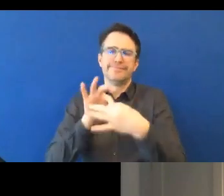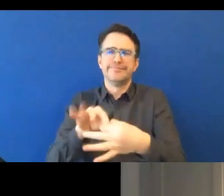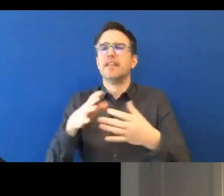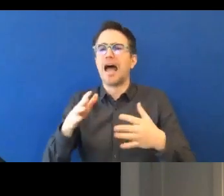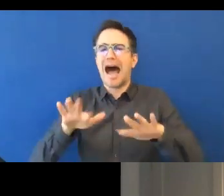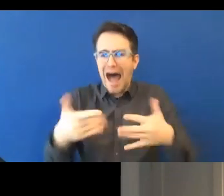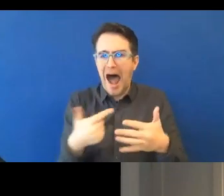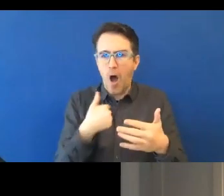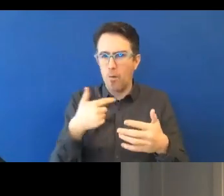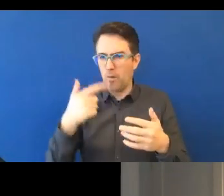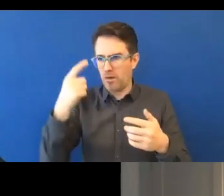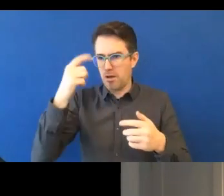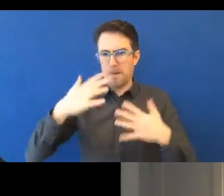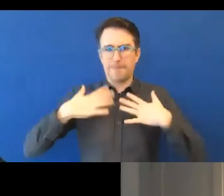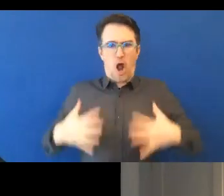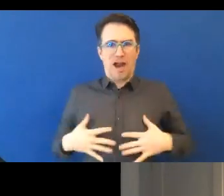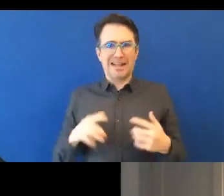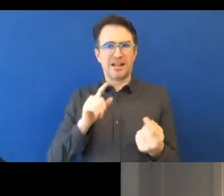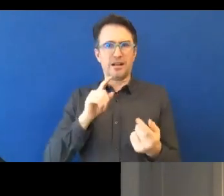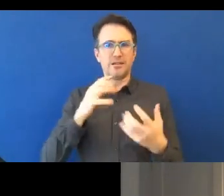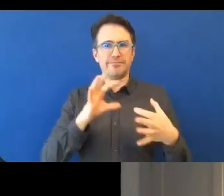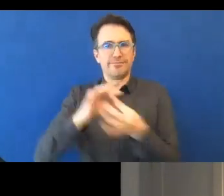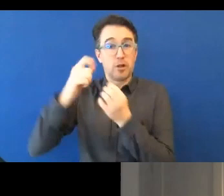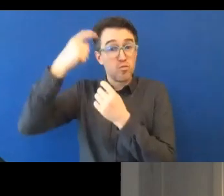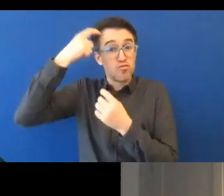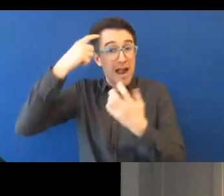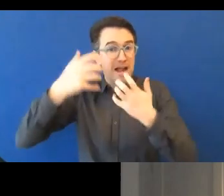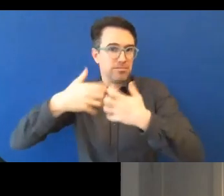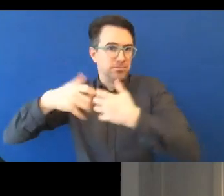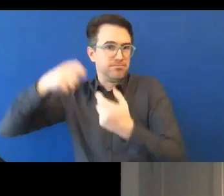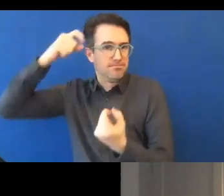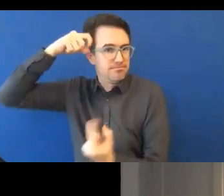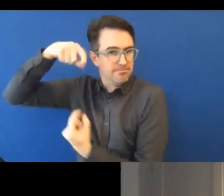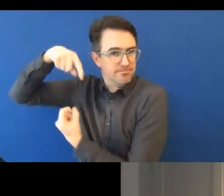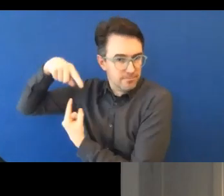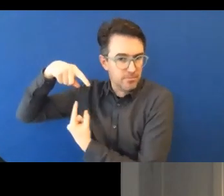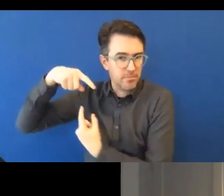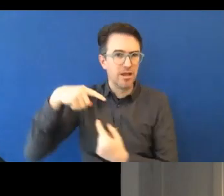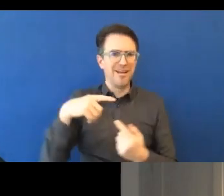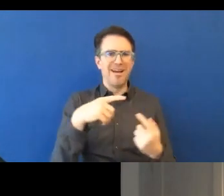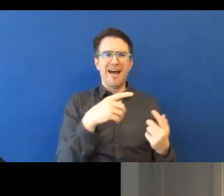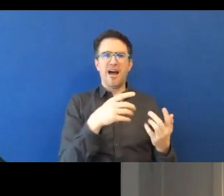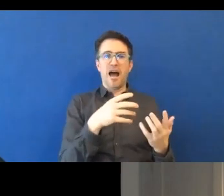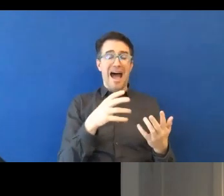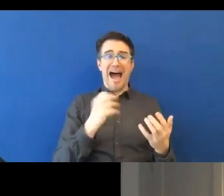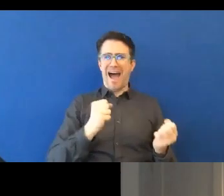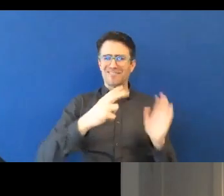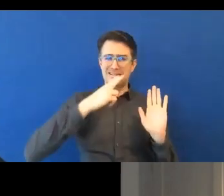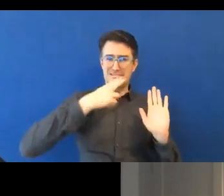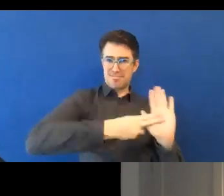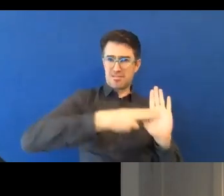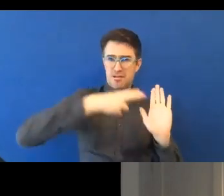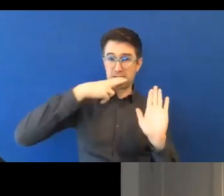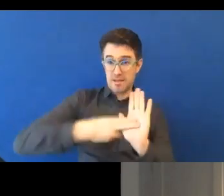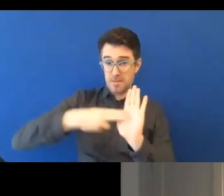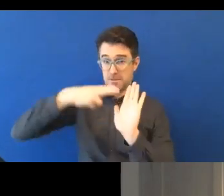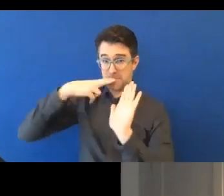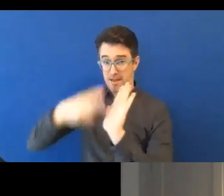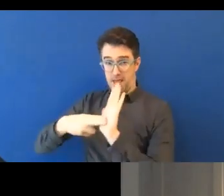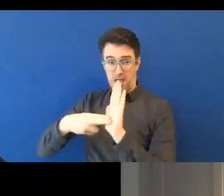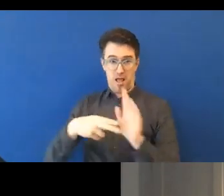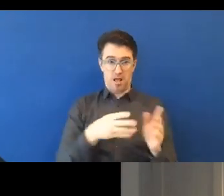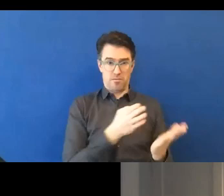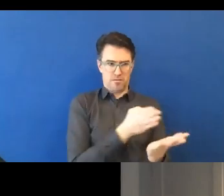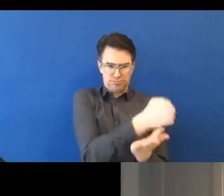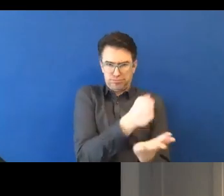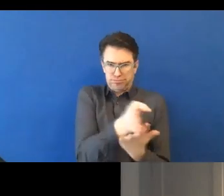a lot of people who are dyspraxic and autistic. So when you add them all up, we're talking about a significant minority. Best